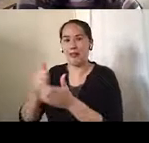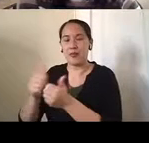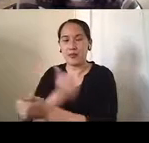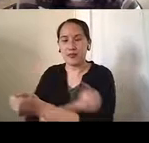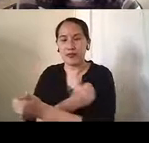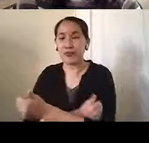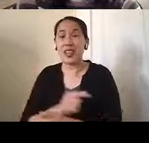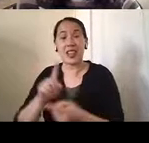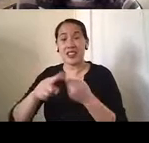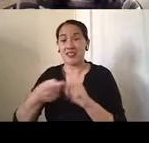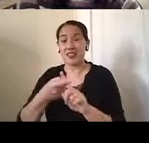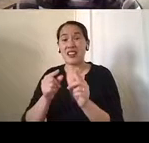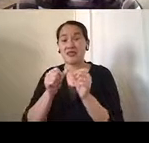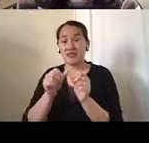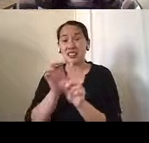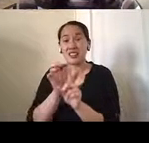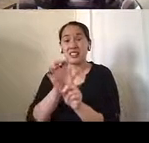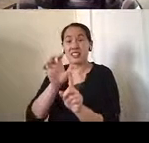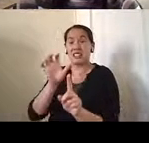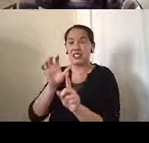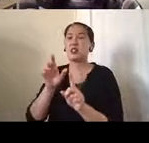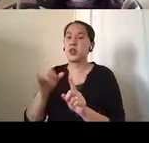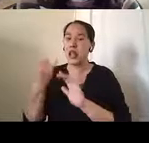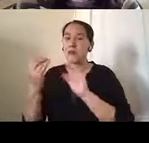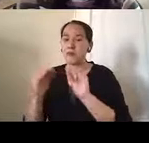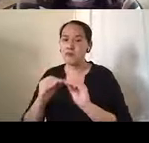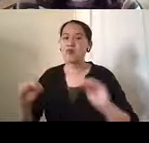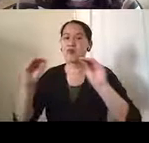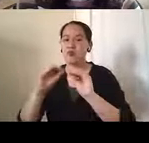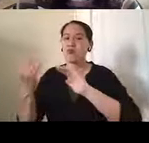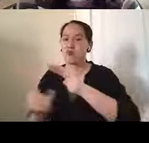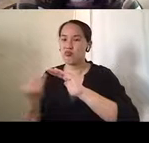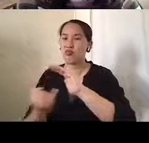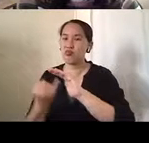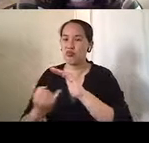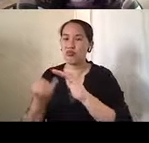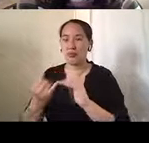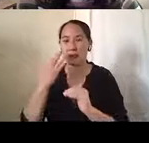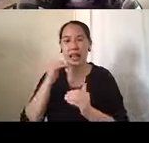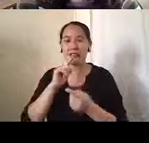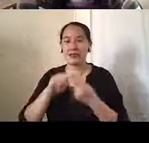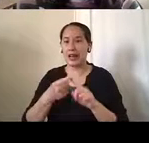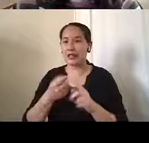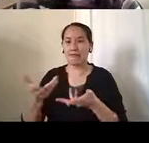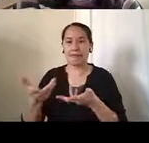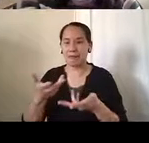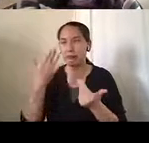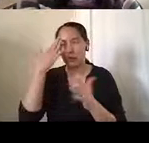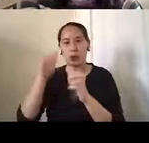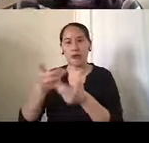them and they continued that the isolation became more and more prominent, um, since they didn't know how to engage with him.